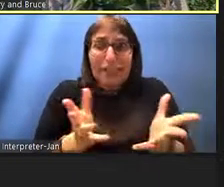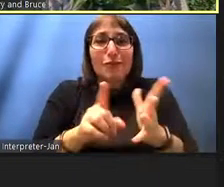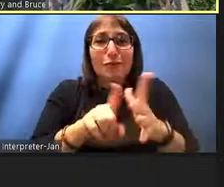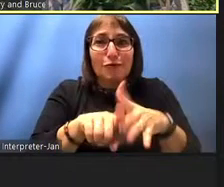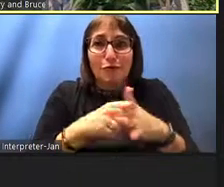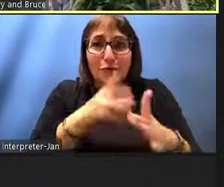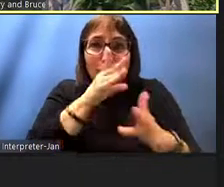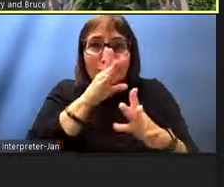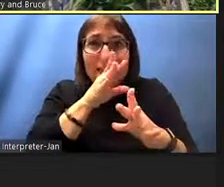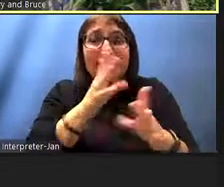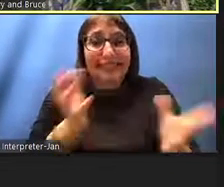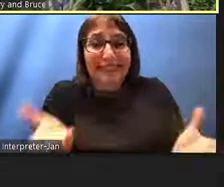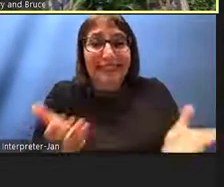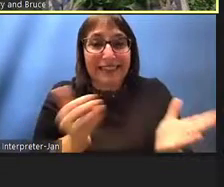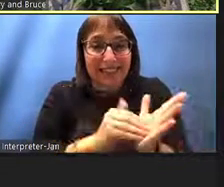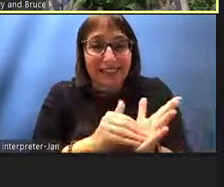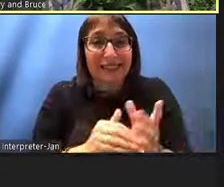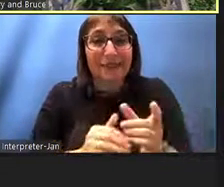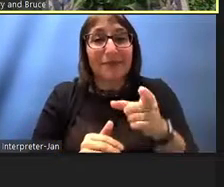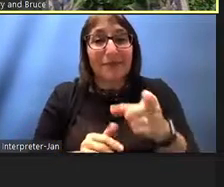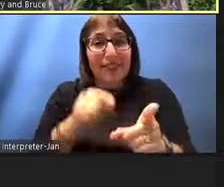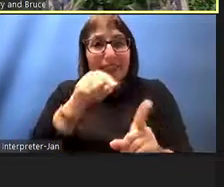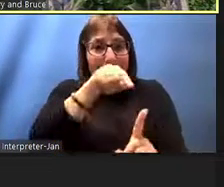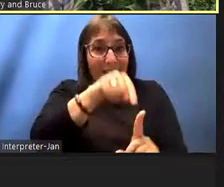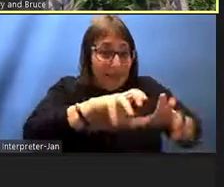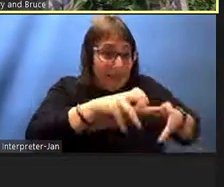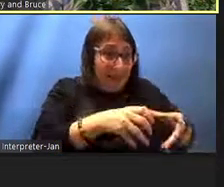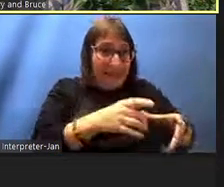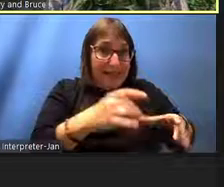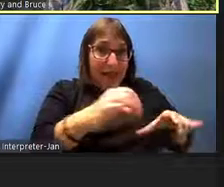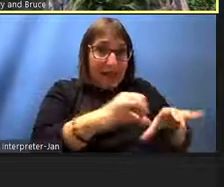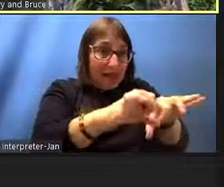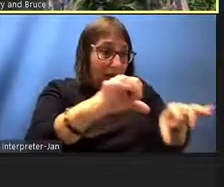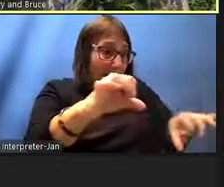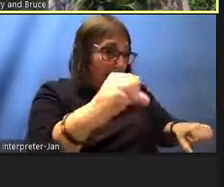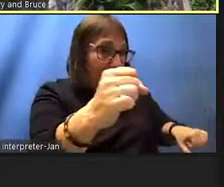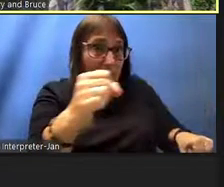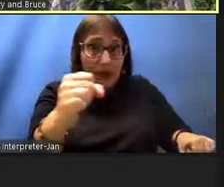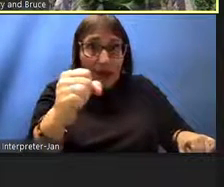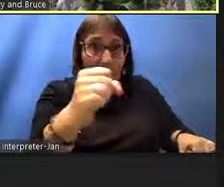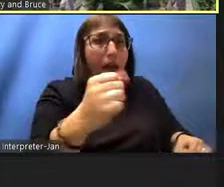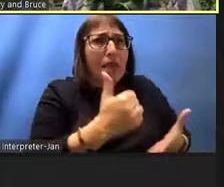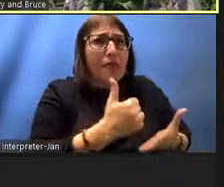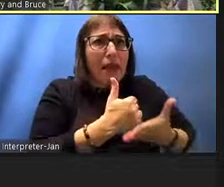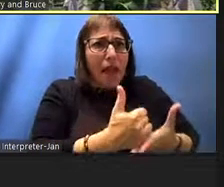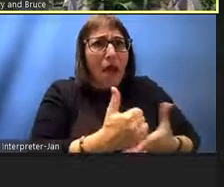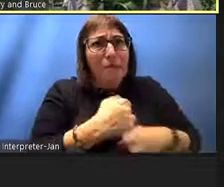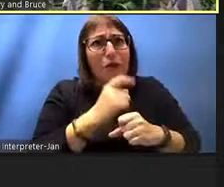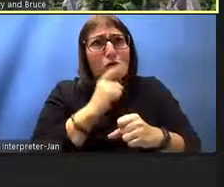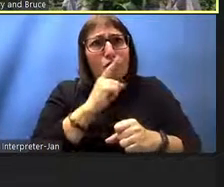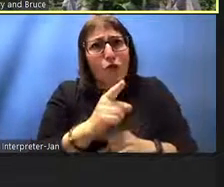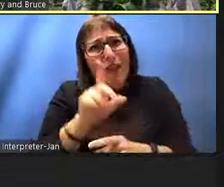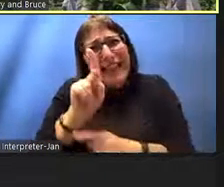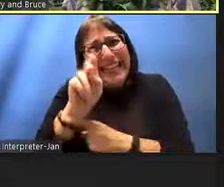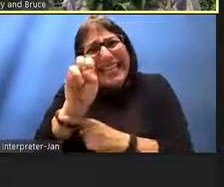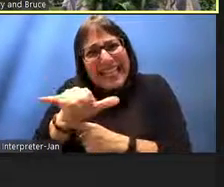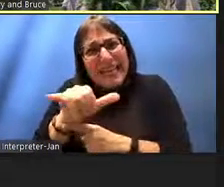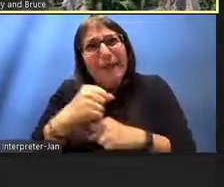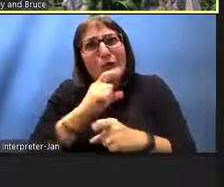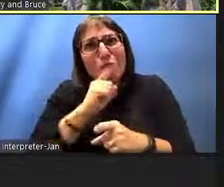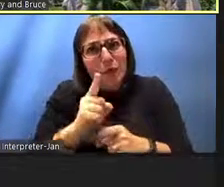key to where our canoe will be heading so we're using this metaphor of the canoe